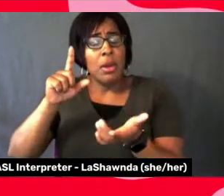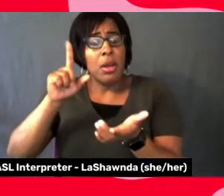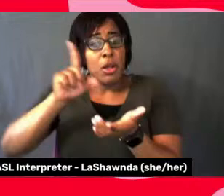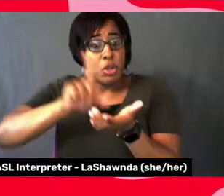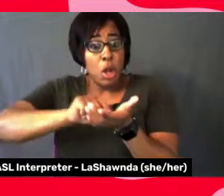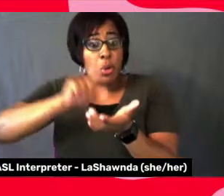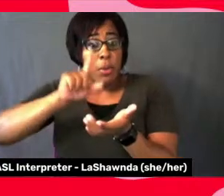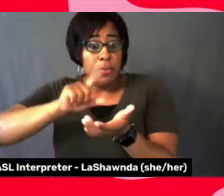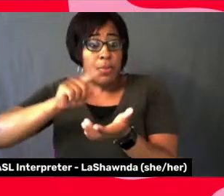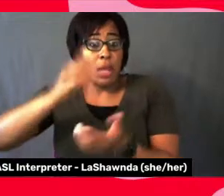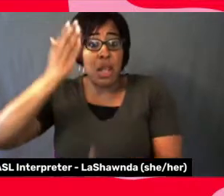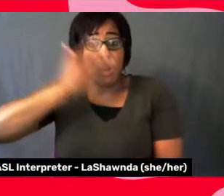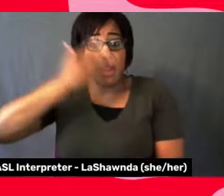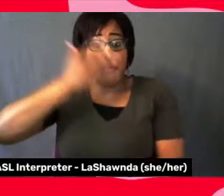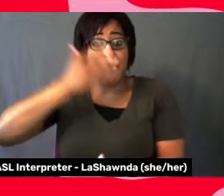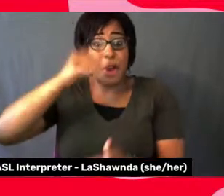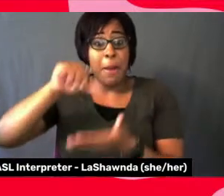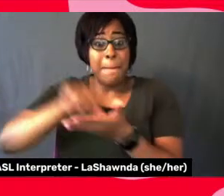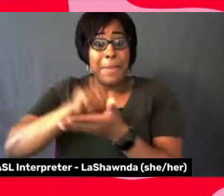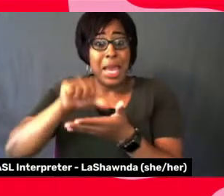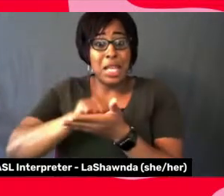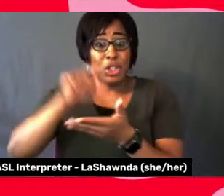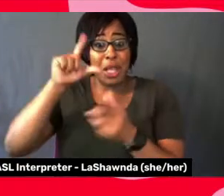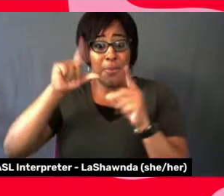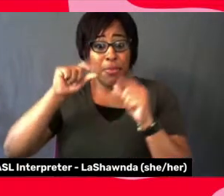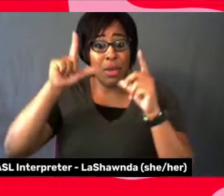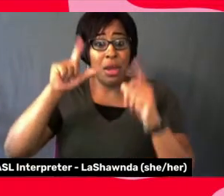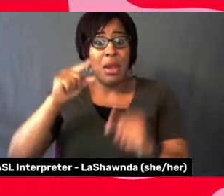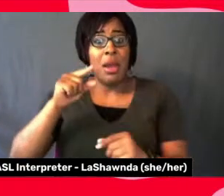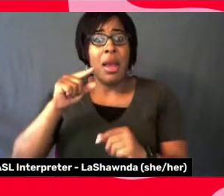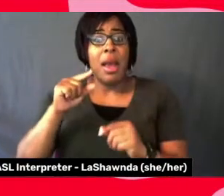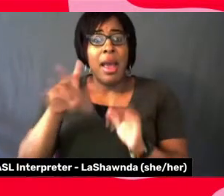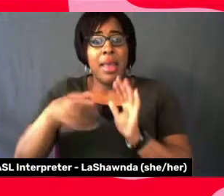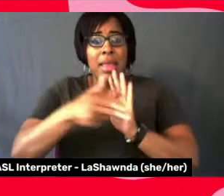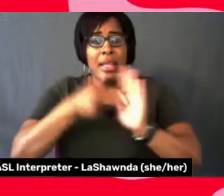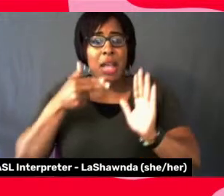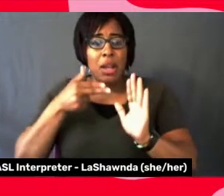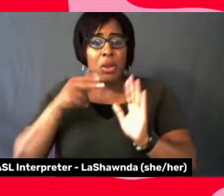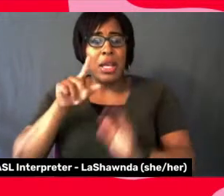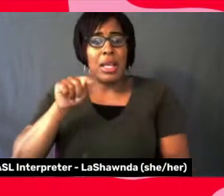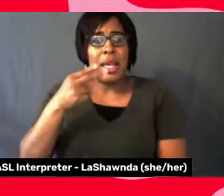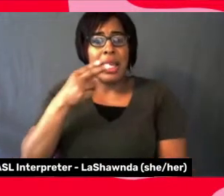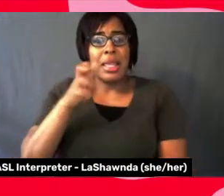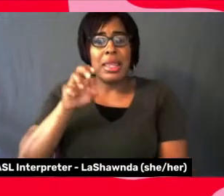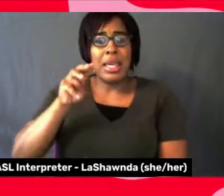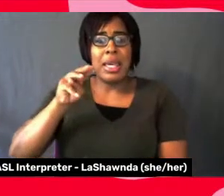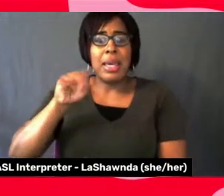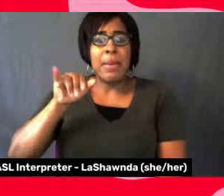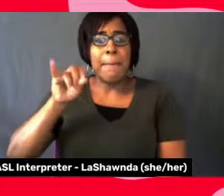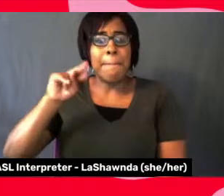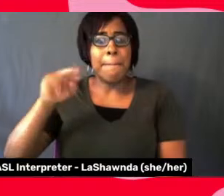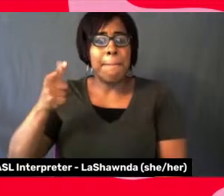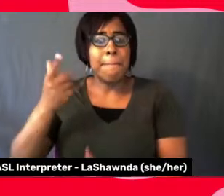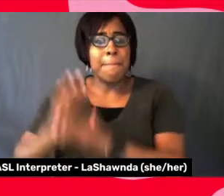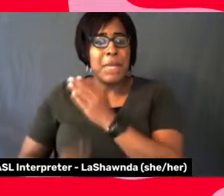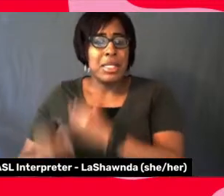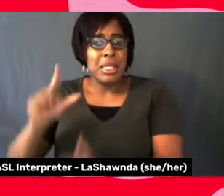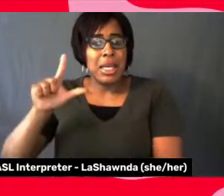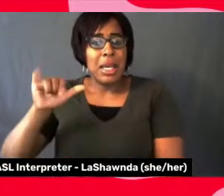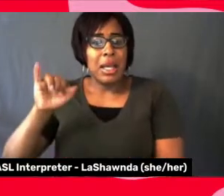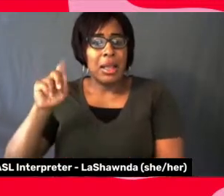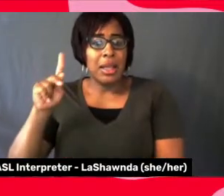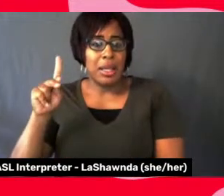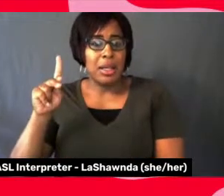page of the college newspaper. And it said the missing link. Okay. So wow. first